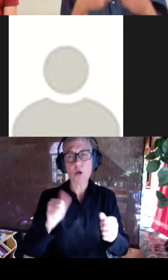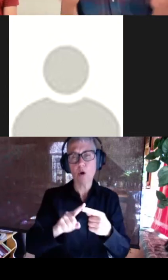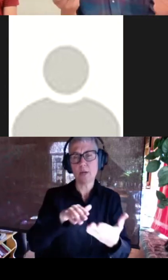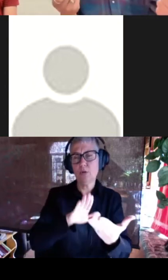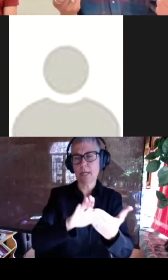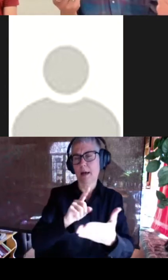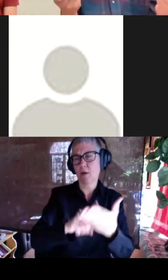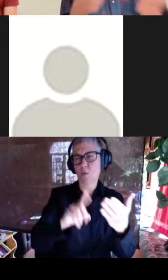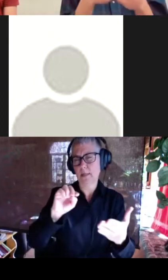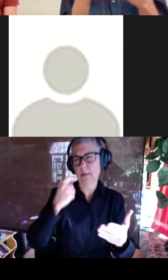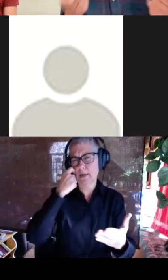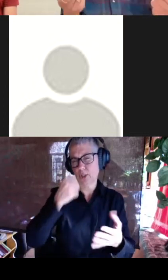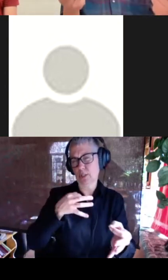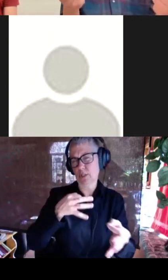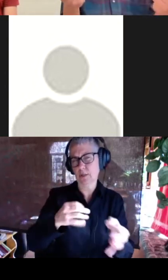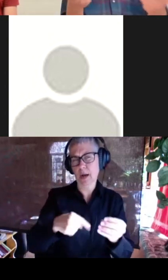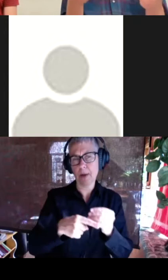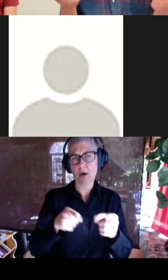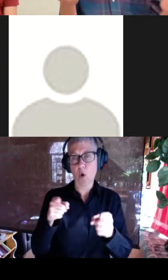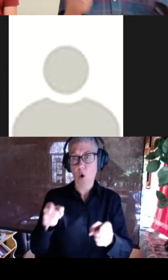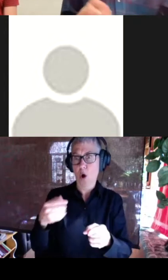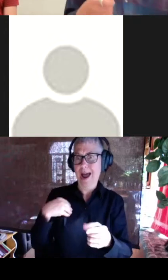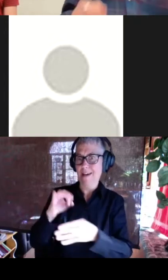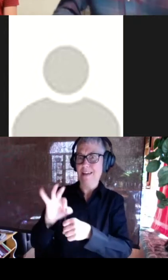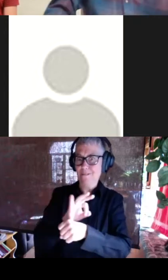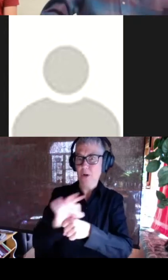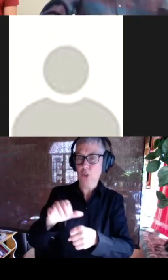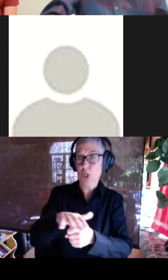earlier where you're just scaffolding a functional site into a protein.